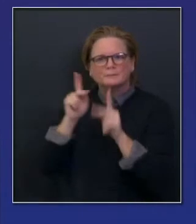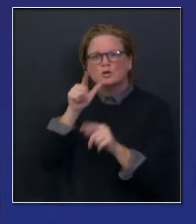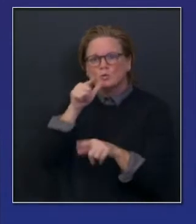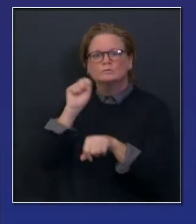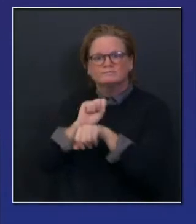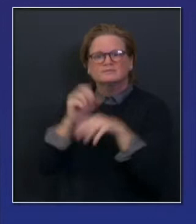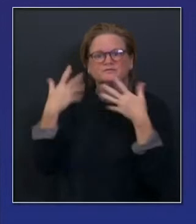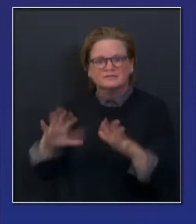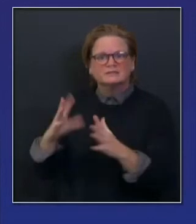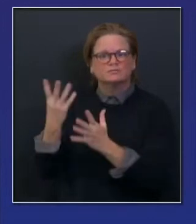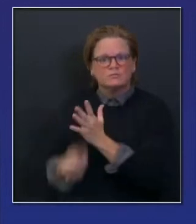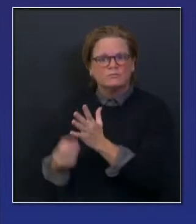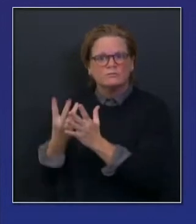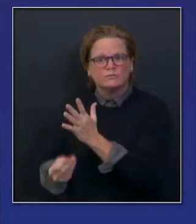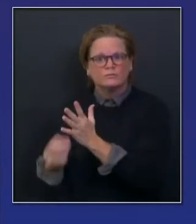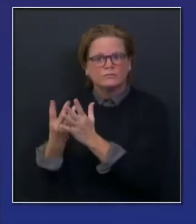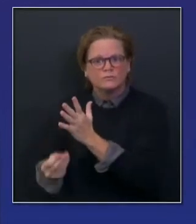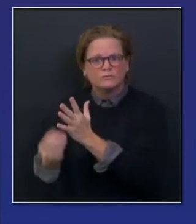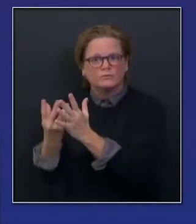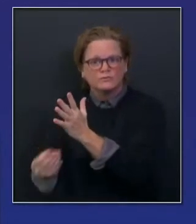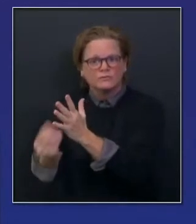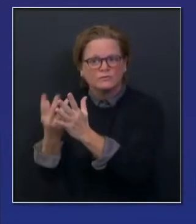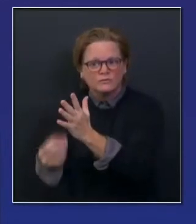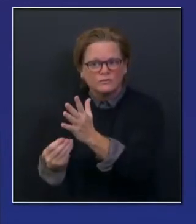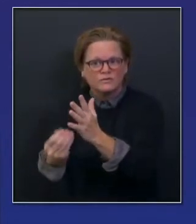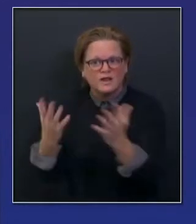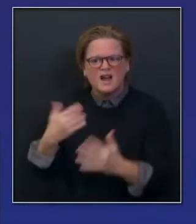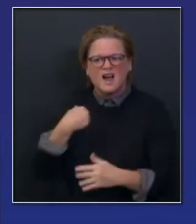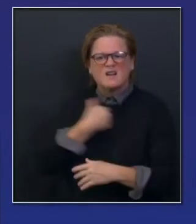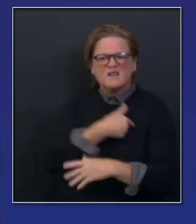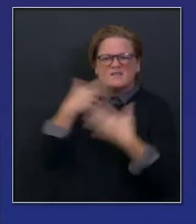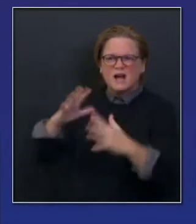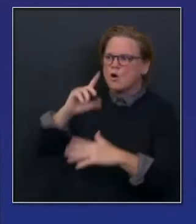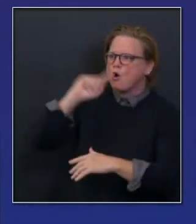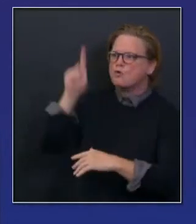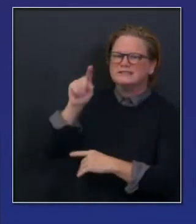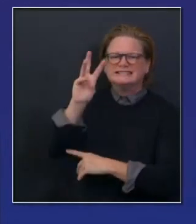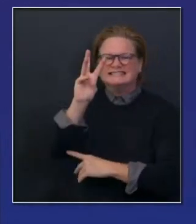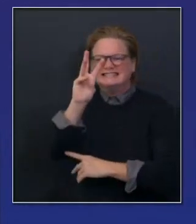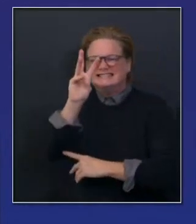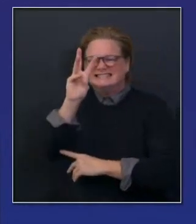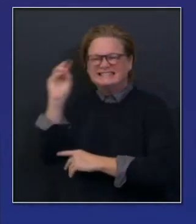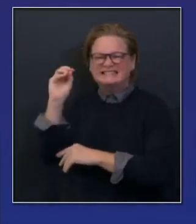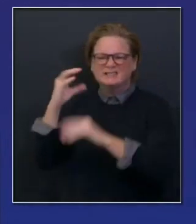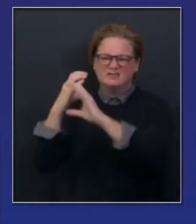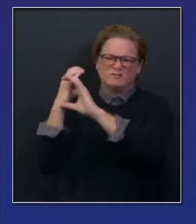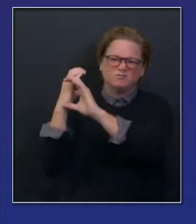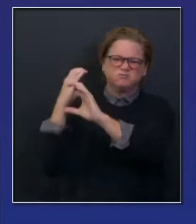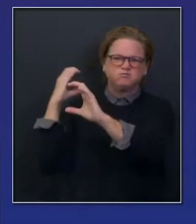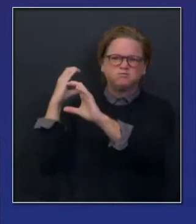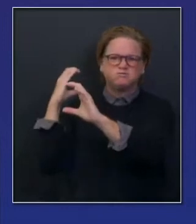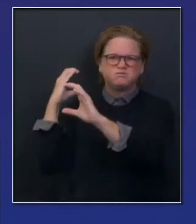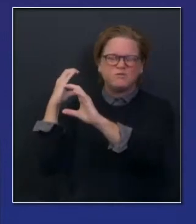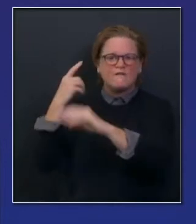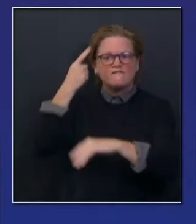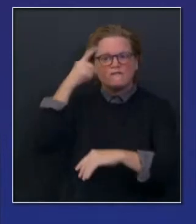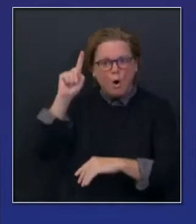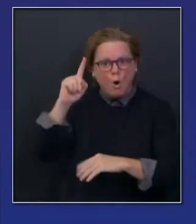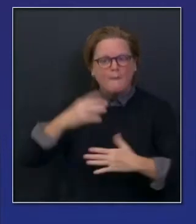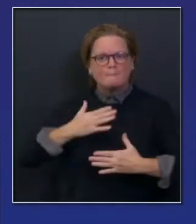We have orders in 60, 53-foot refrigerated storage units are currently standing by now in counties and at